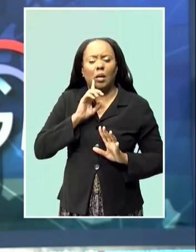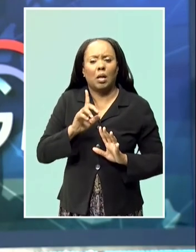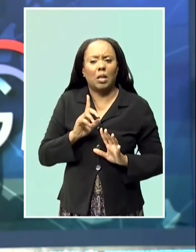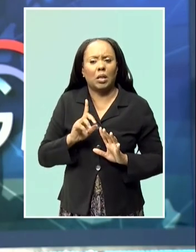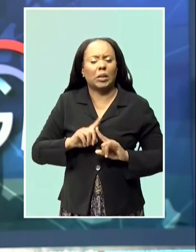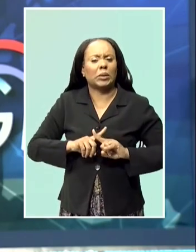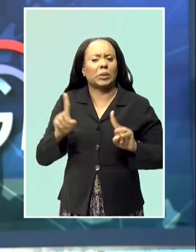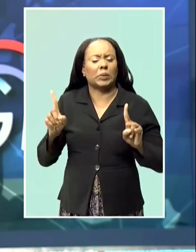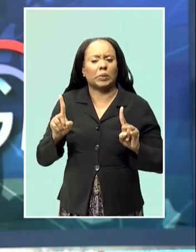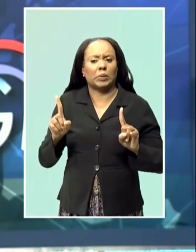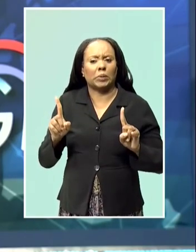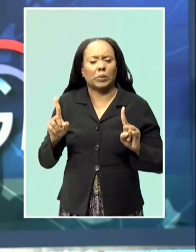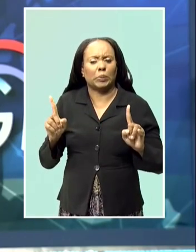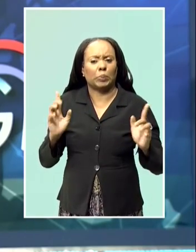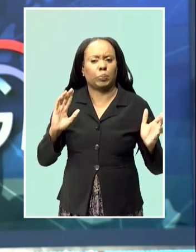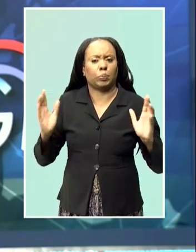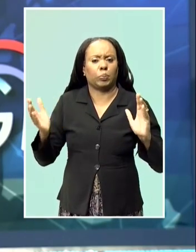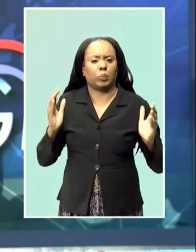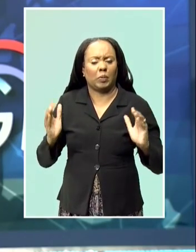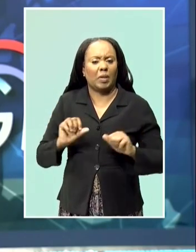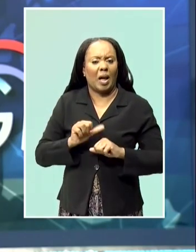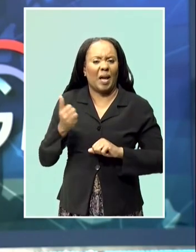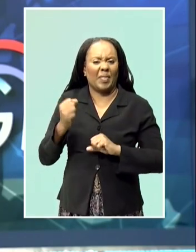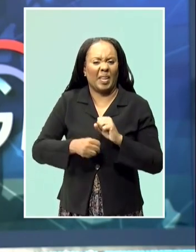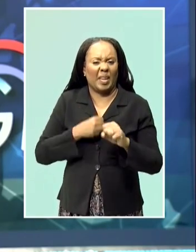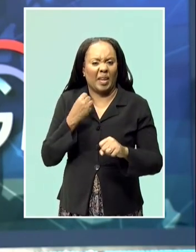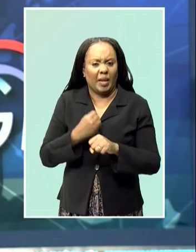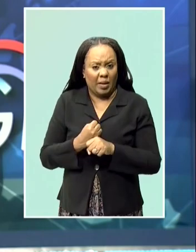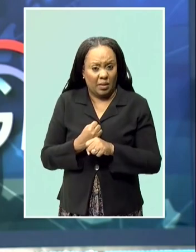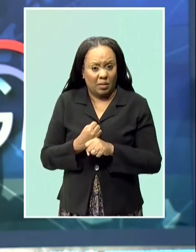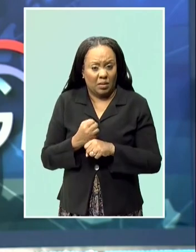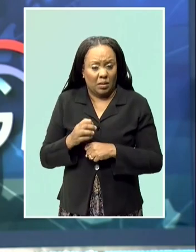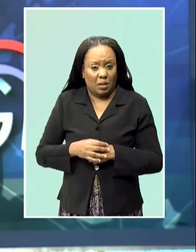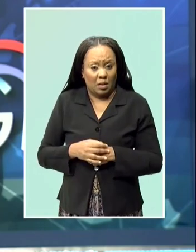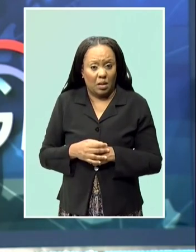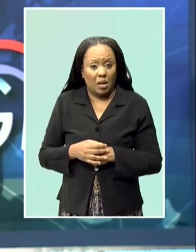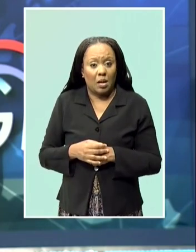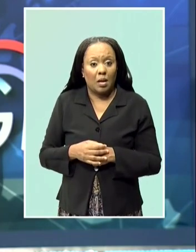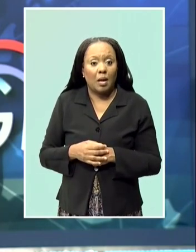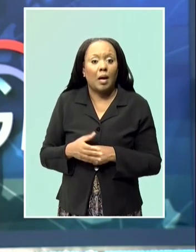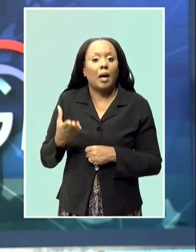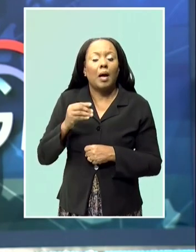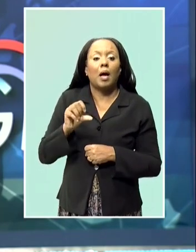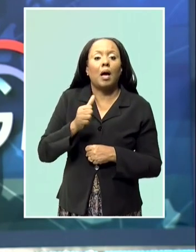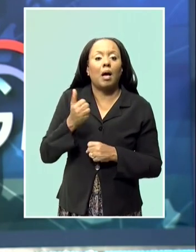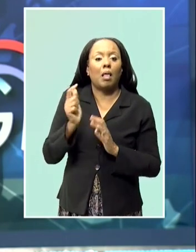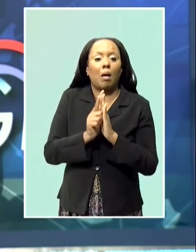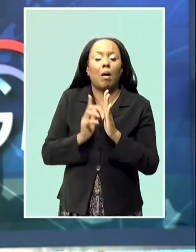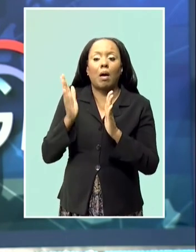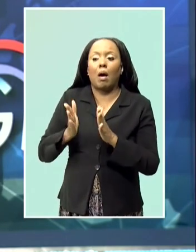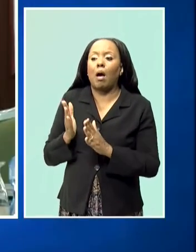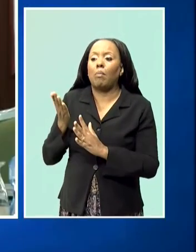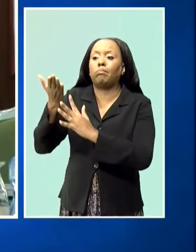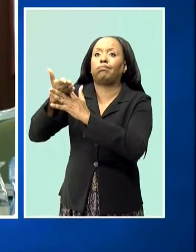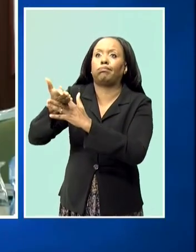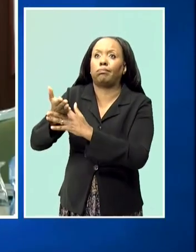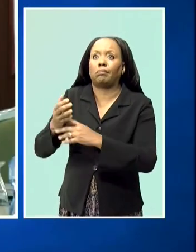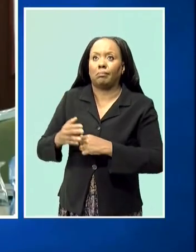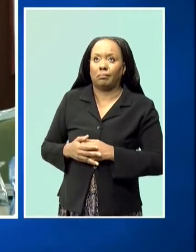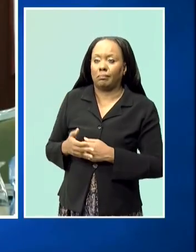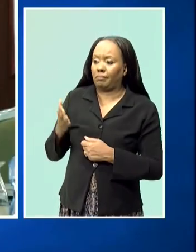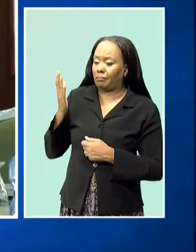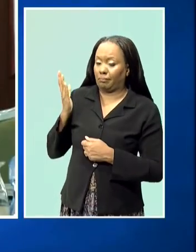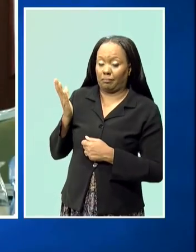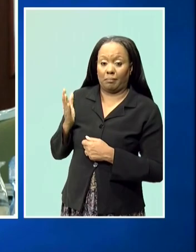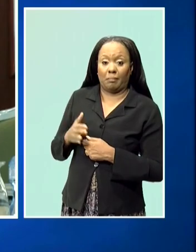on which council for the Barbados Light and Power, Dr. Ramon Alling-KC, objected. The chair, there's been